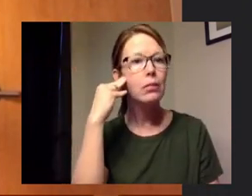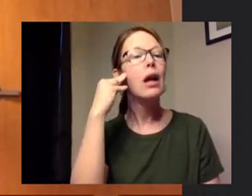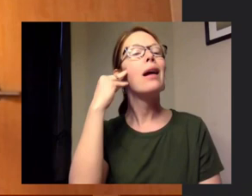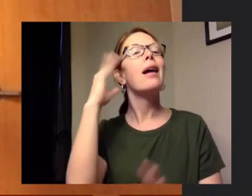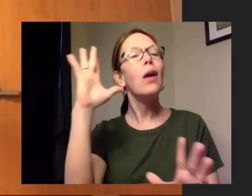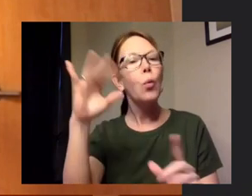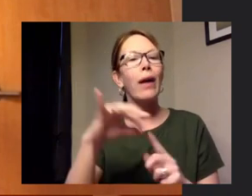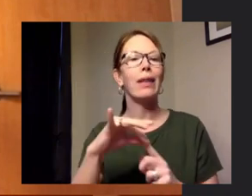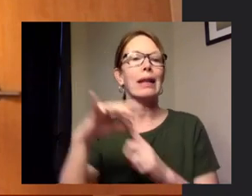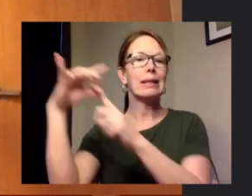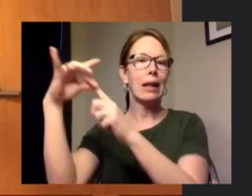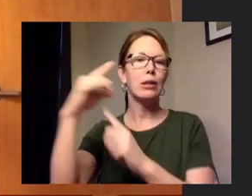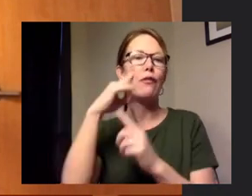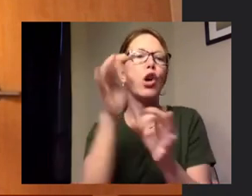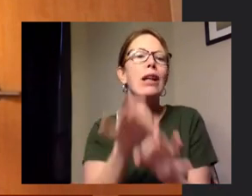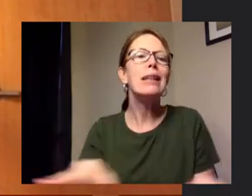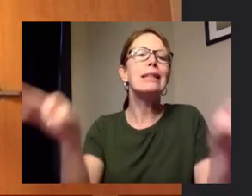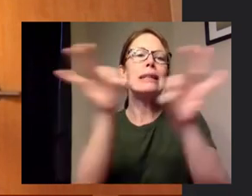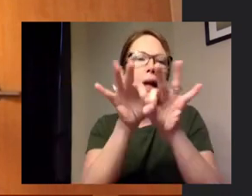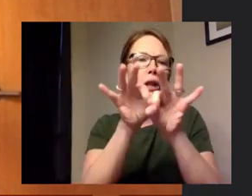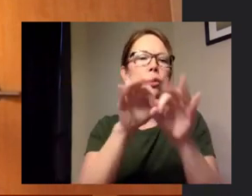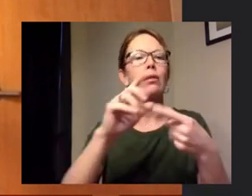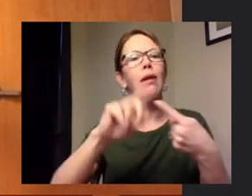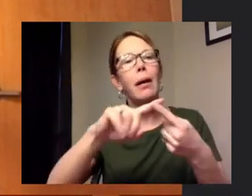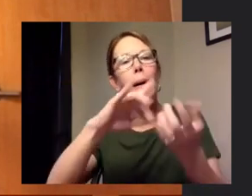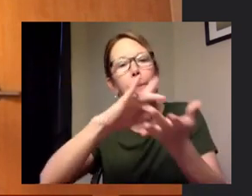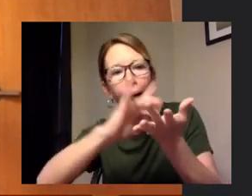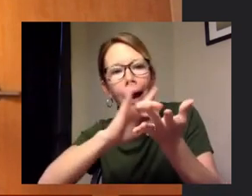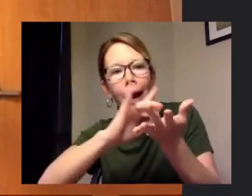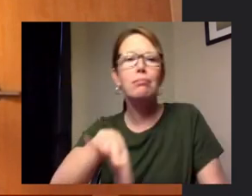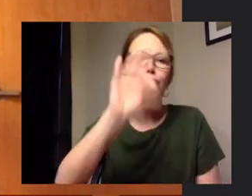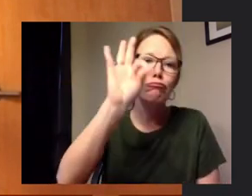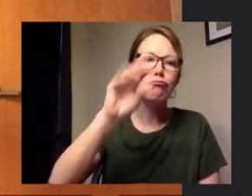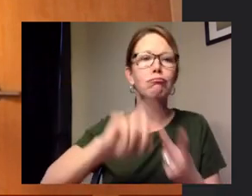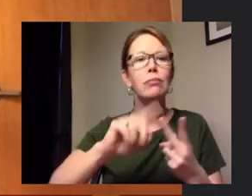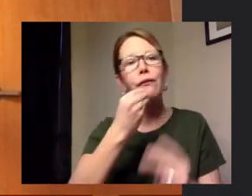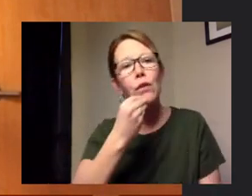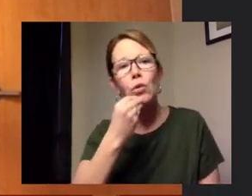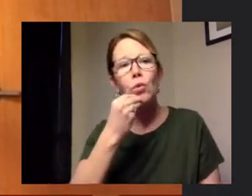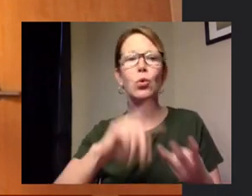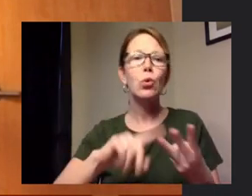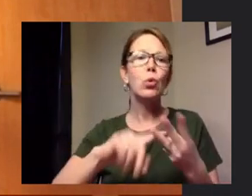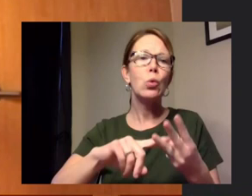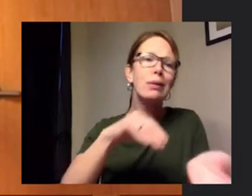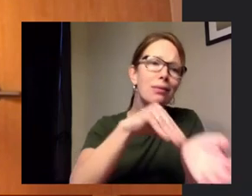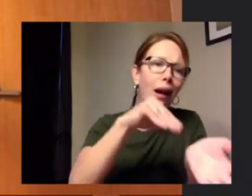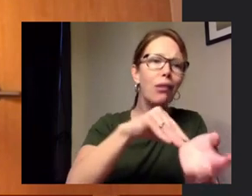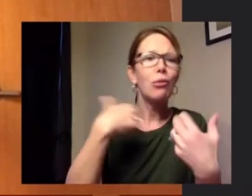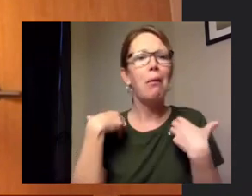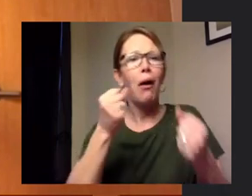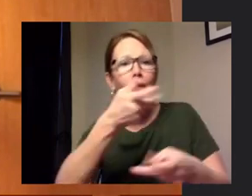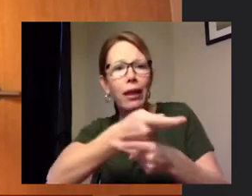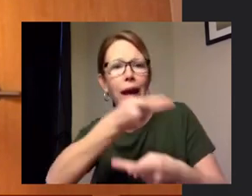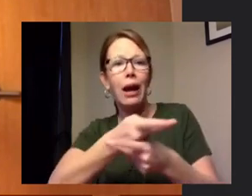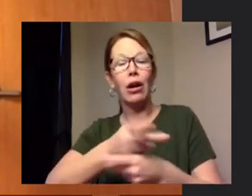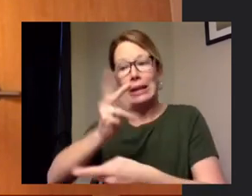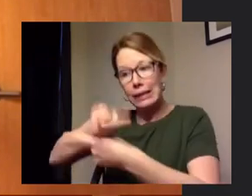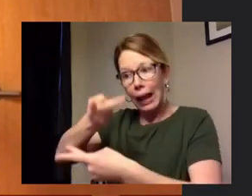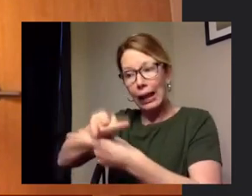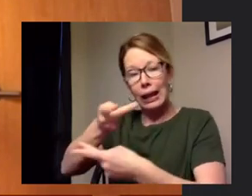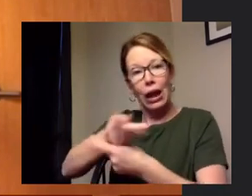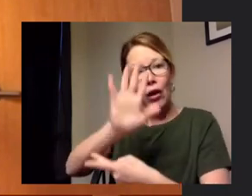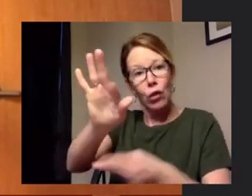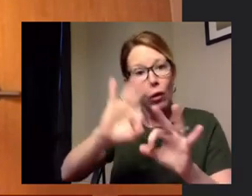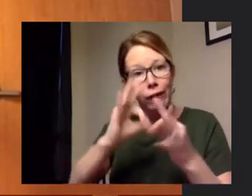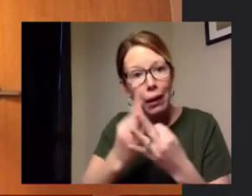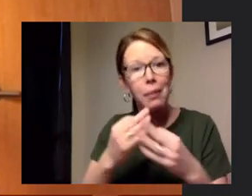of essential trips things like medicine food health care caring for loved ones caring for